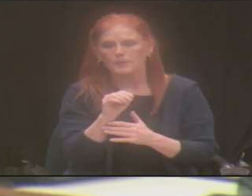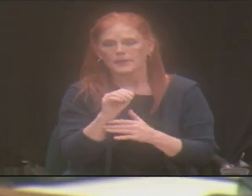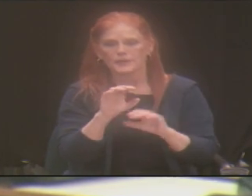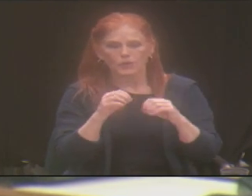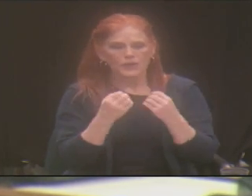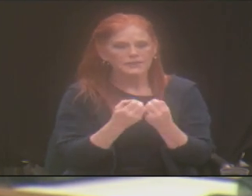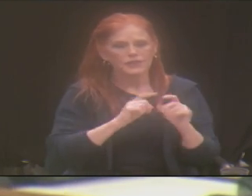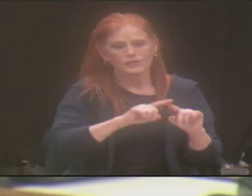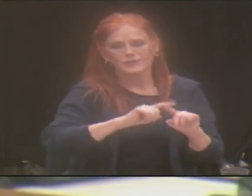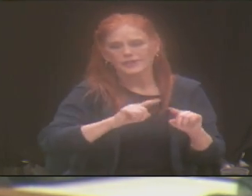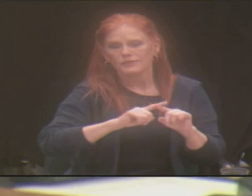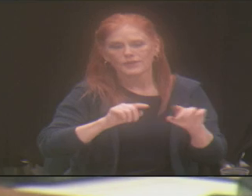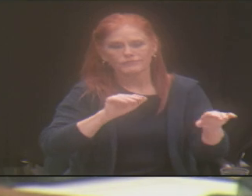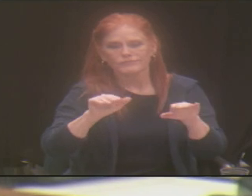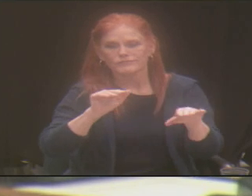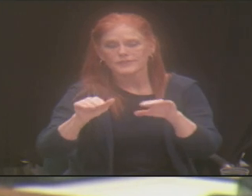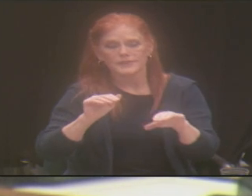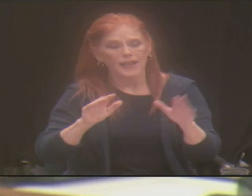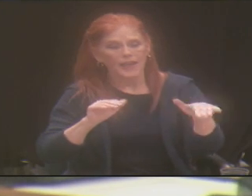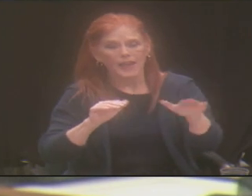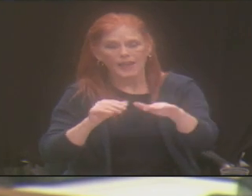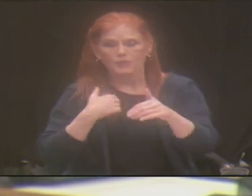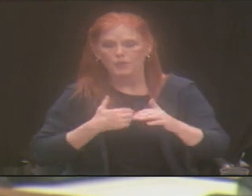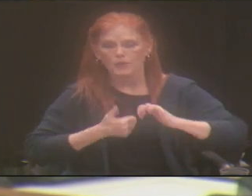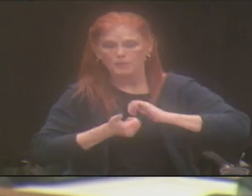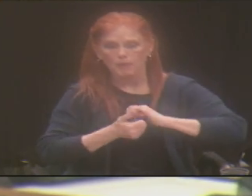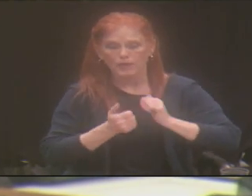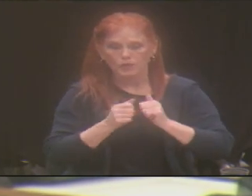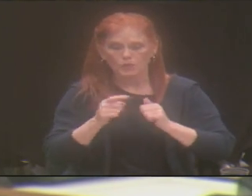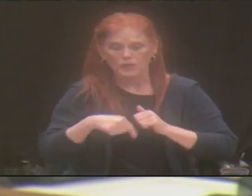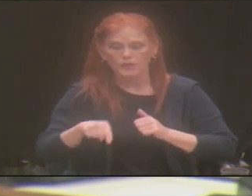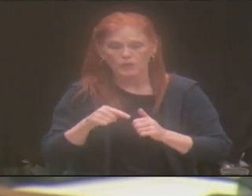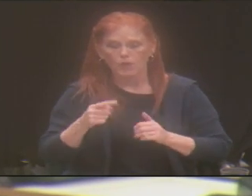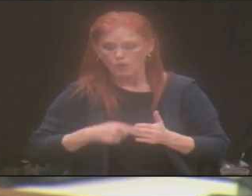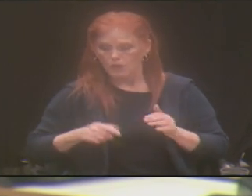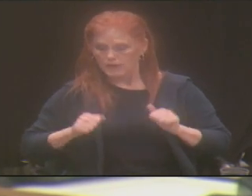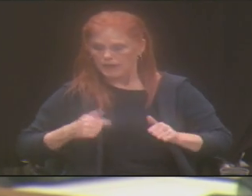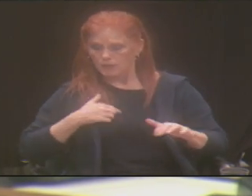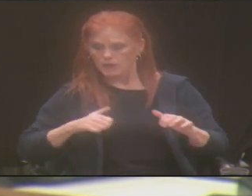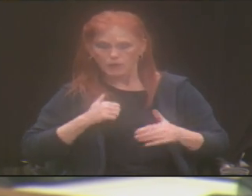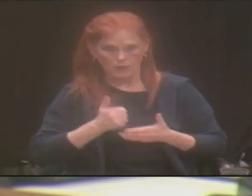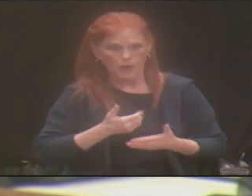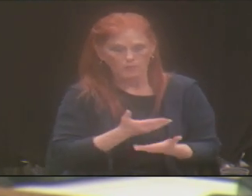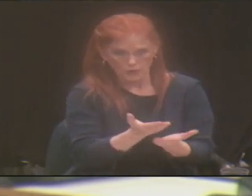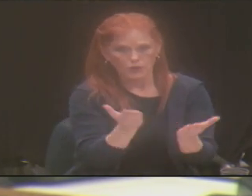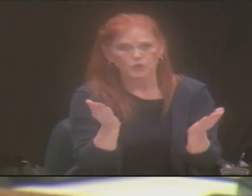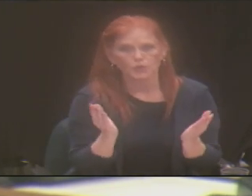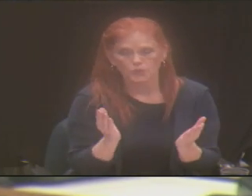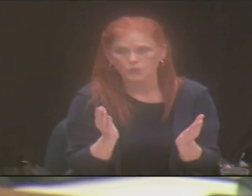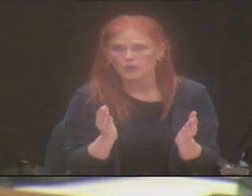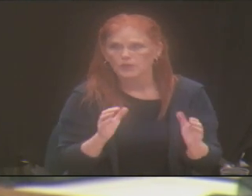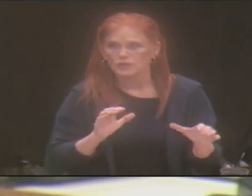organizations and saying, we want to partner with you and what can we do to help you do what you do better?